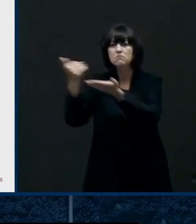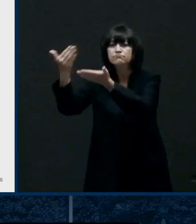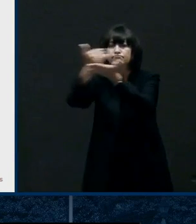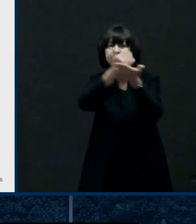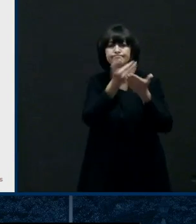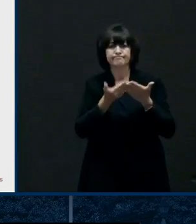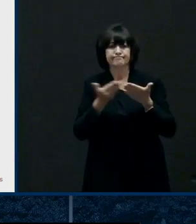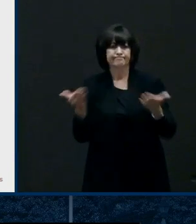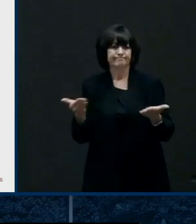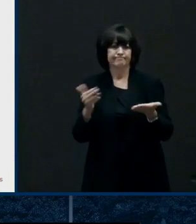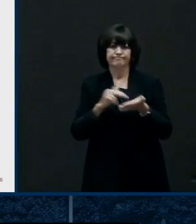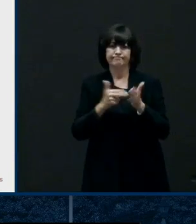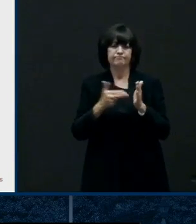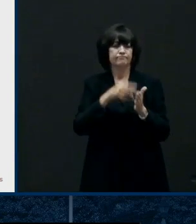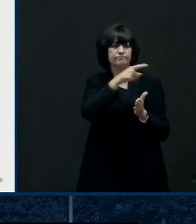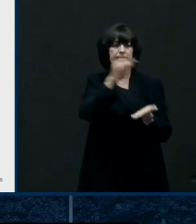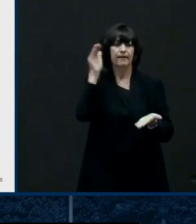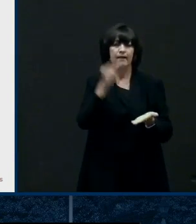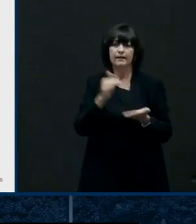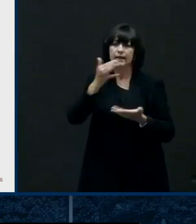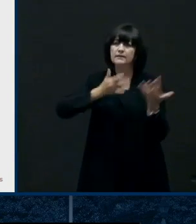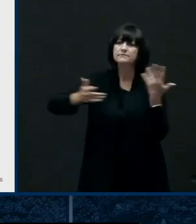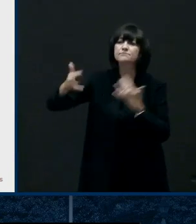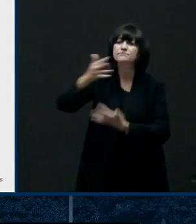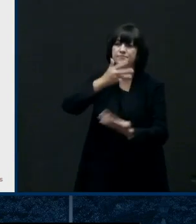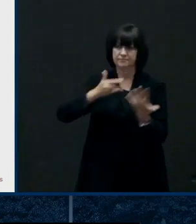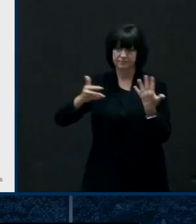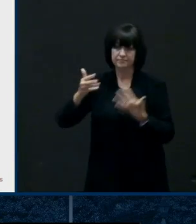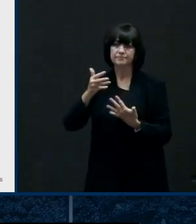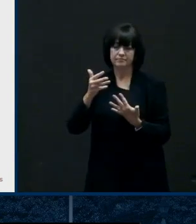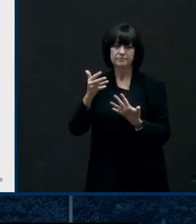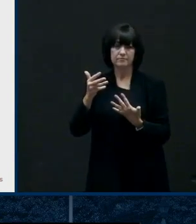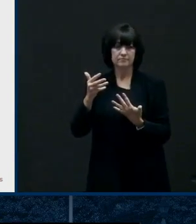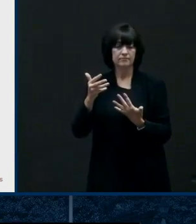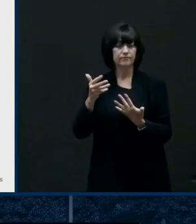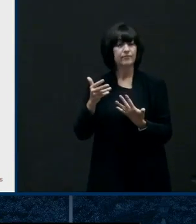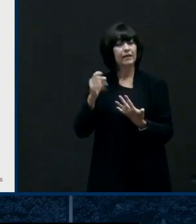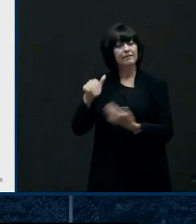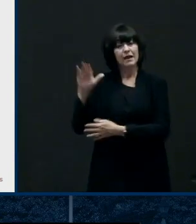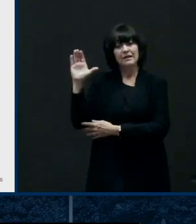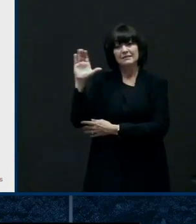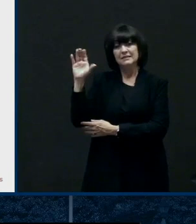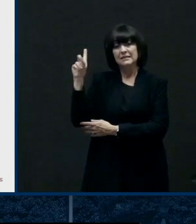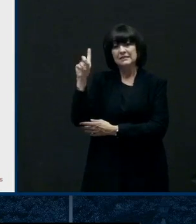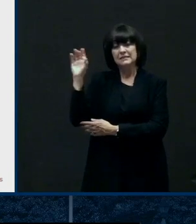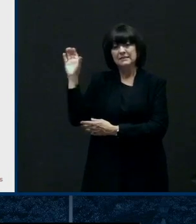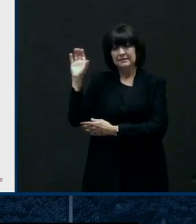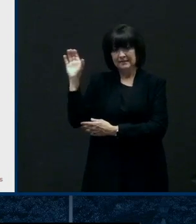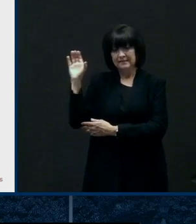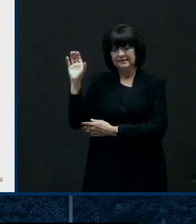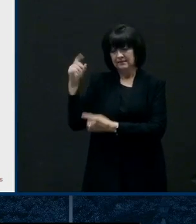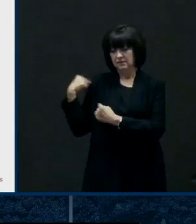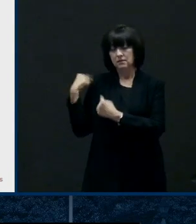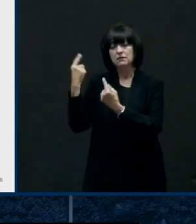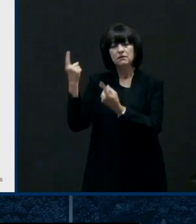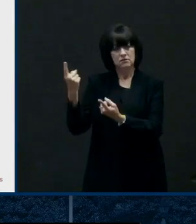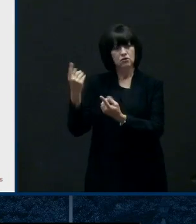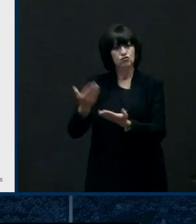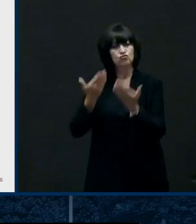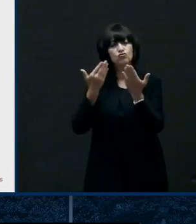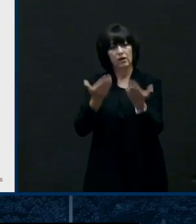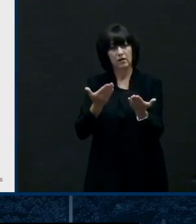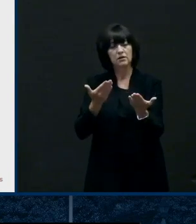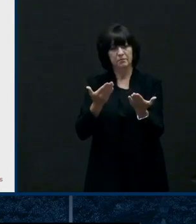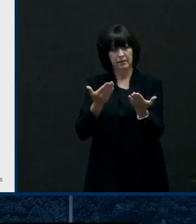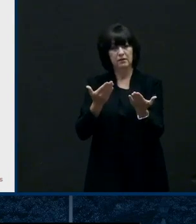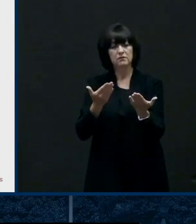or um um and the centers for disease control and prevention have recommended all along kids two and up um it's